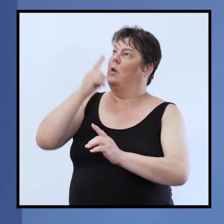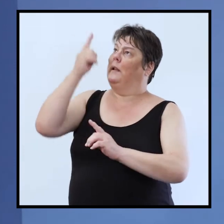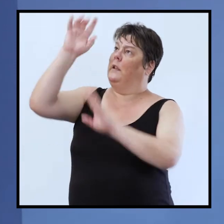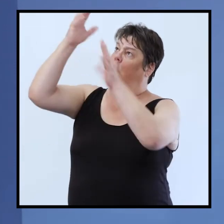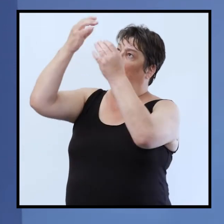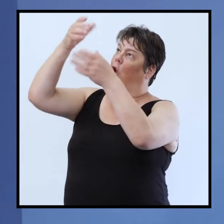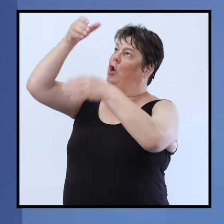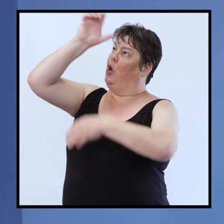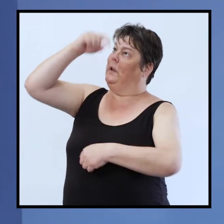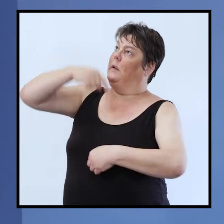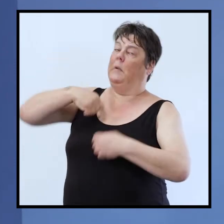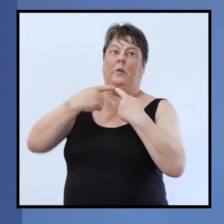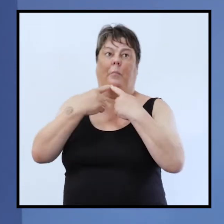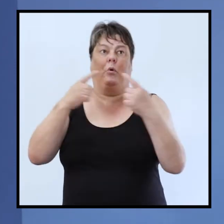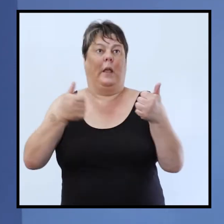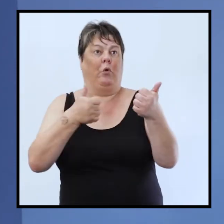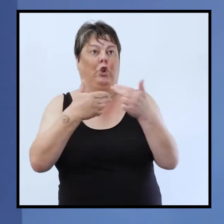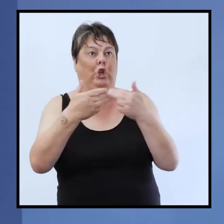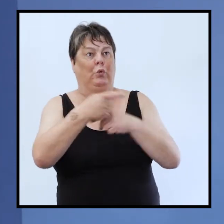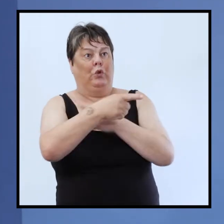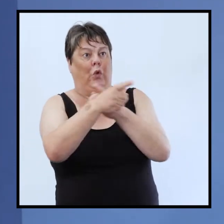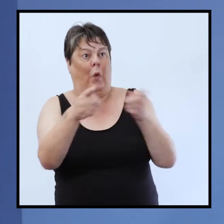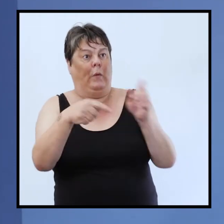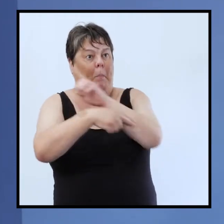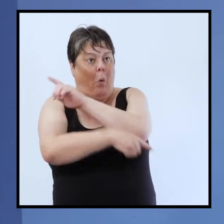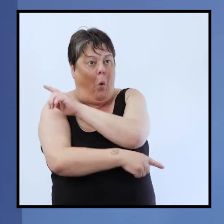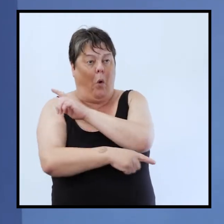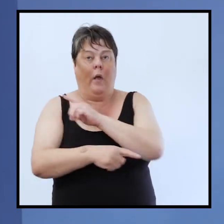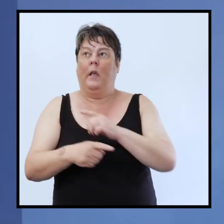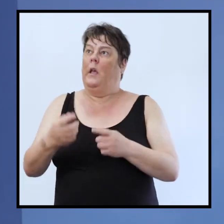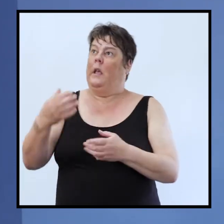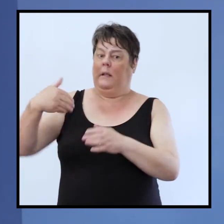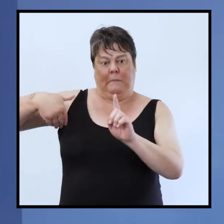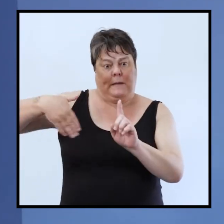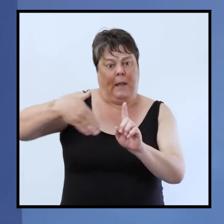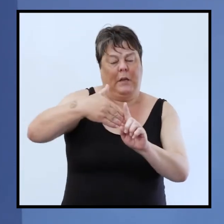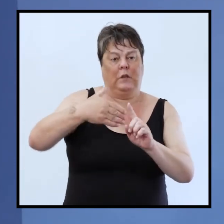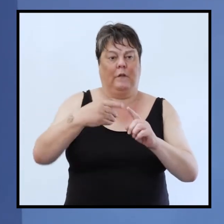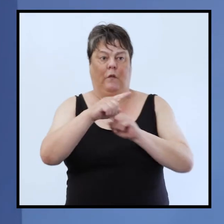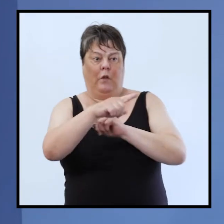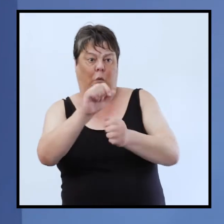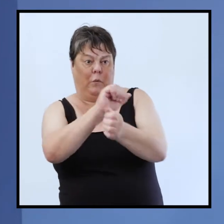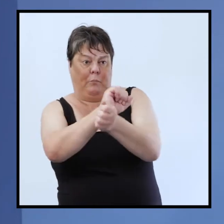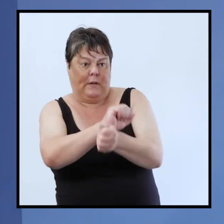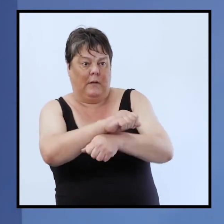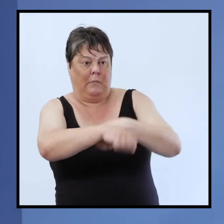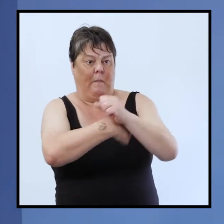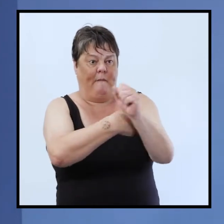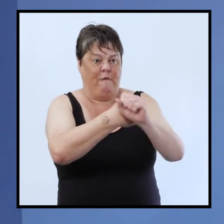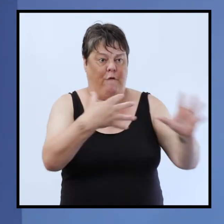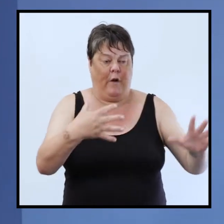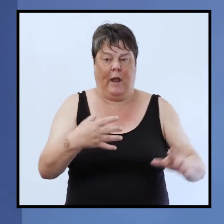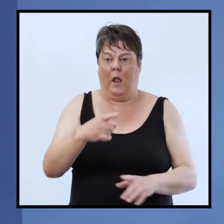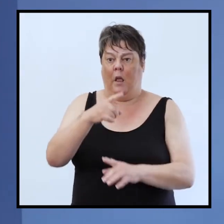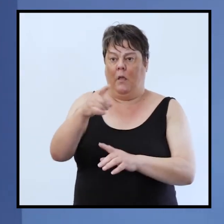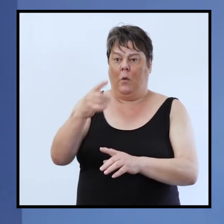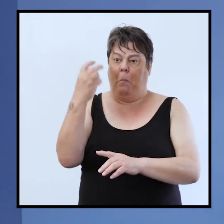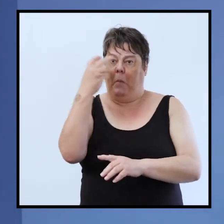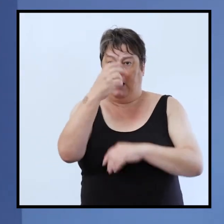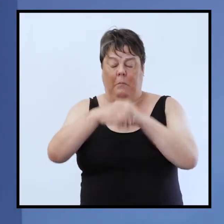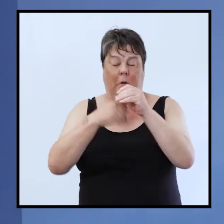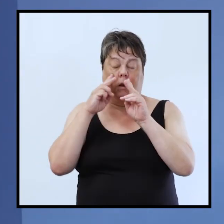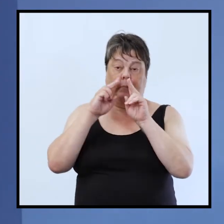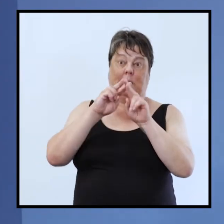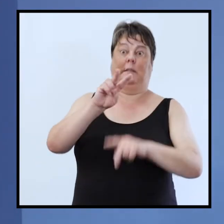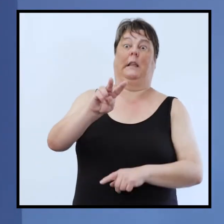me to proclaim good news to the poor he has sent me to proclaim freedom for the prisoners and recovery of sight for the